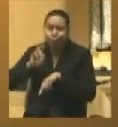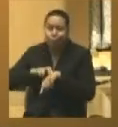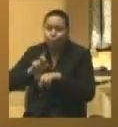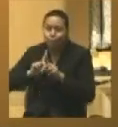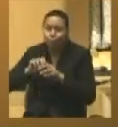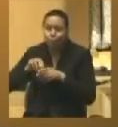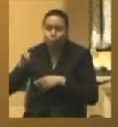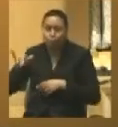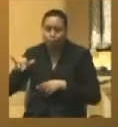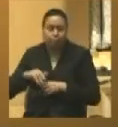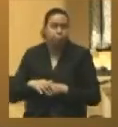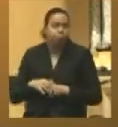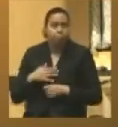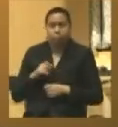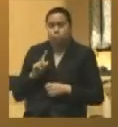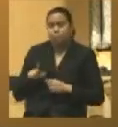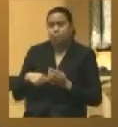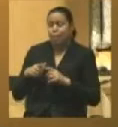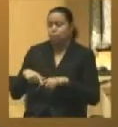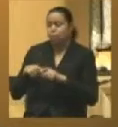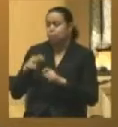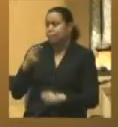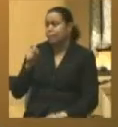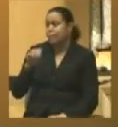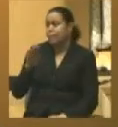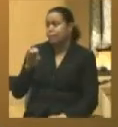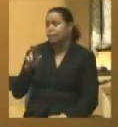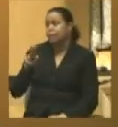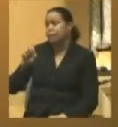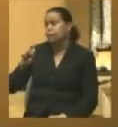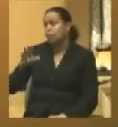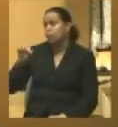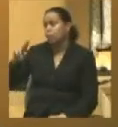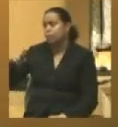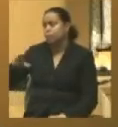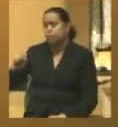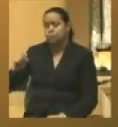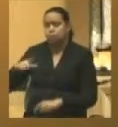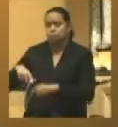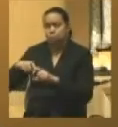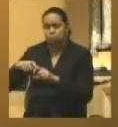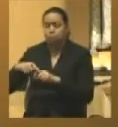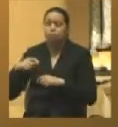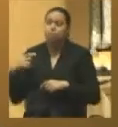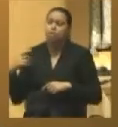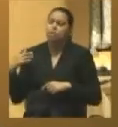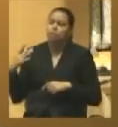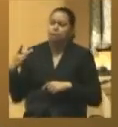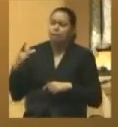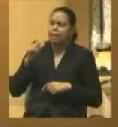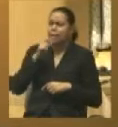But my question is about the suspension of habeas corpus. Why was there never really much in the way of, you know,